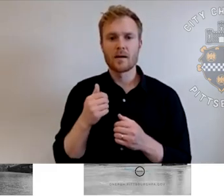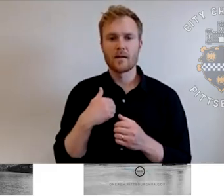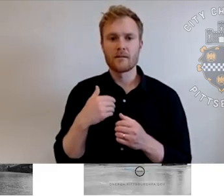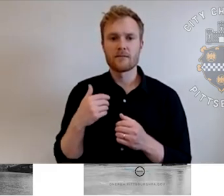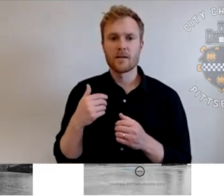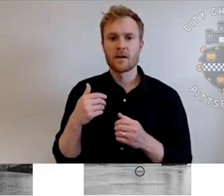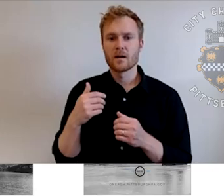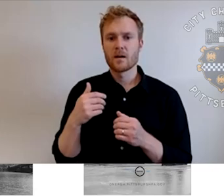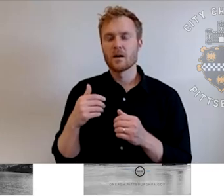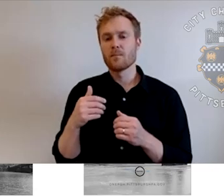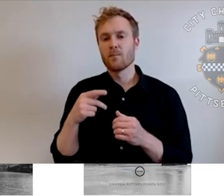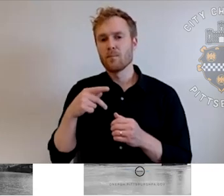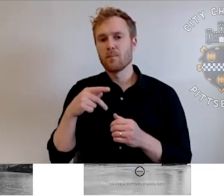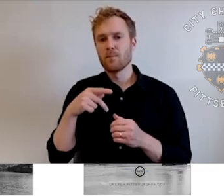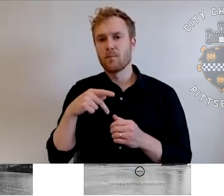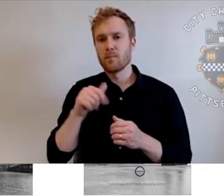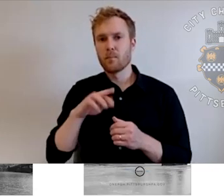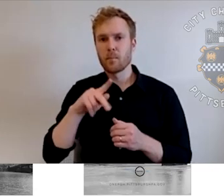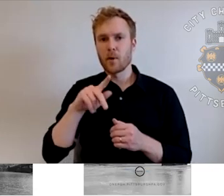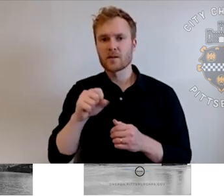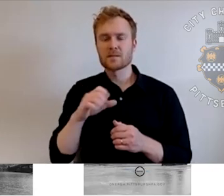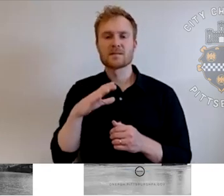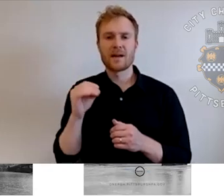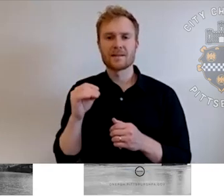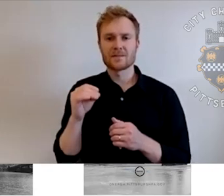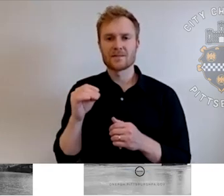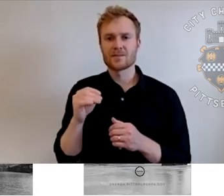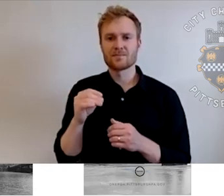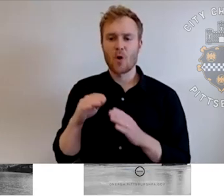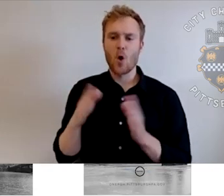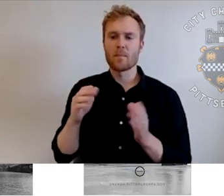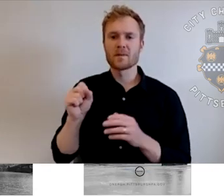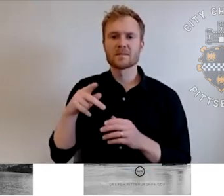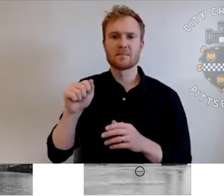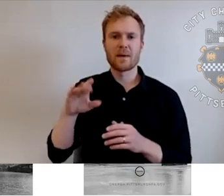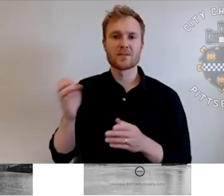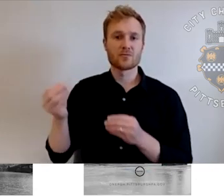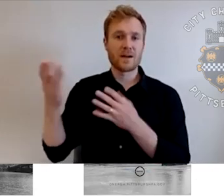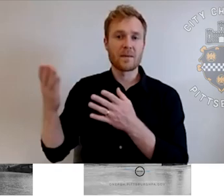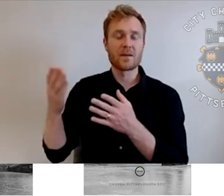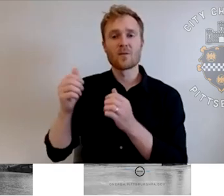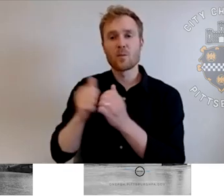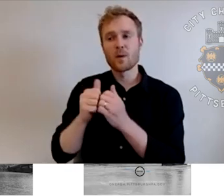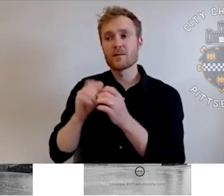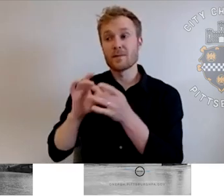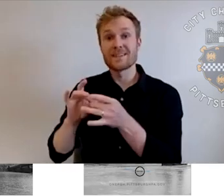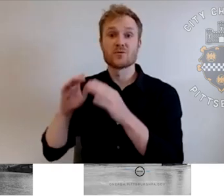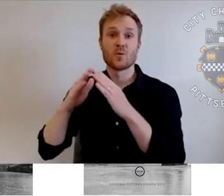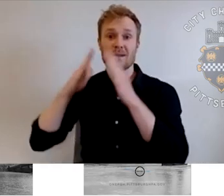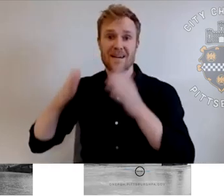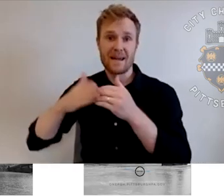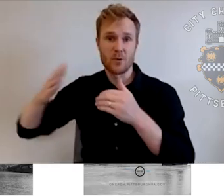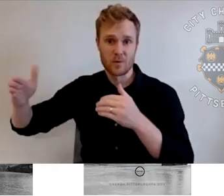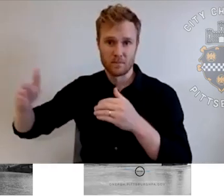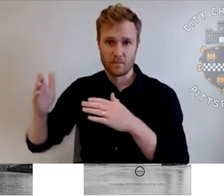space, um, recommendations, um, through our neighborhood planning. Um, we look